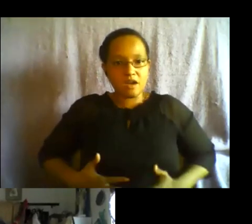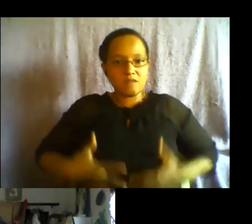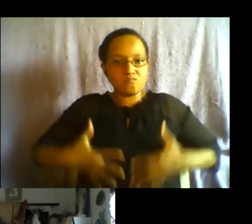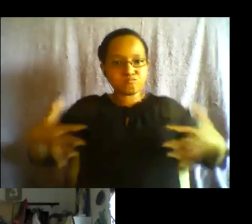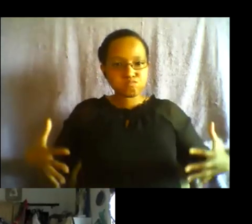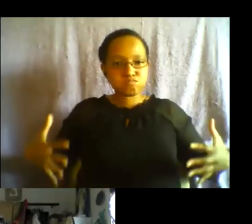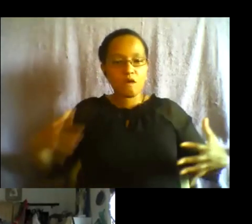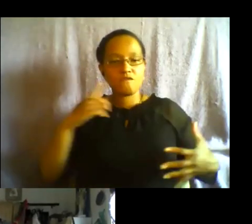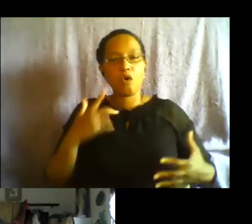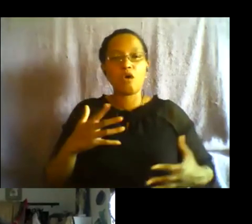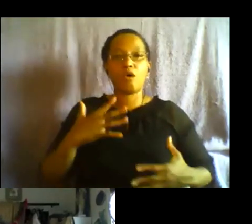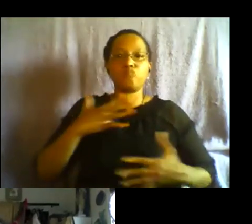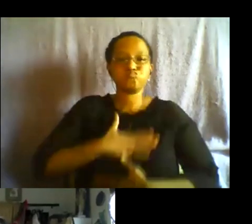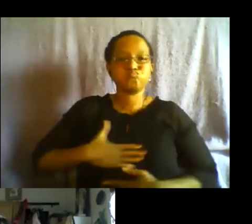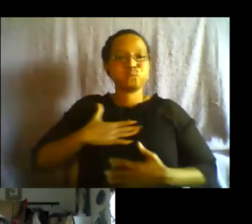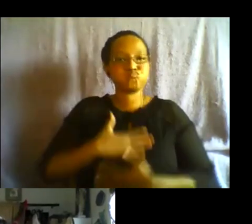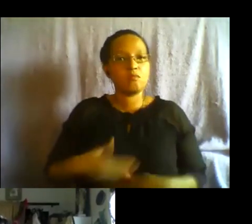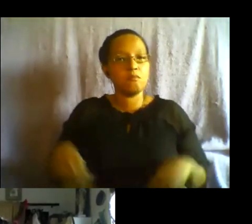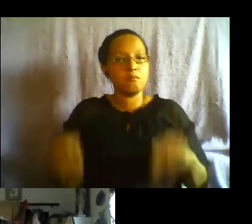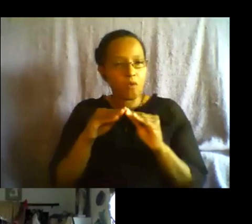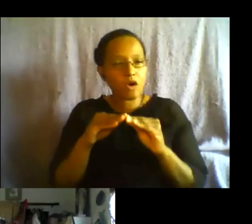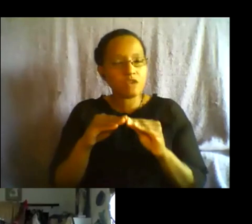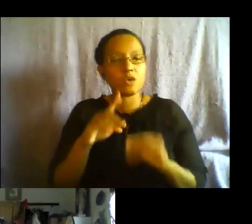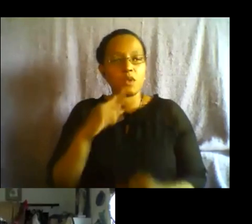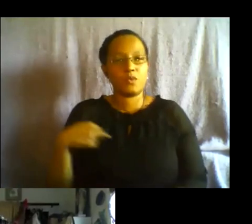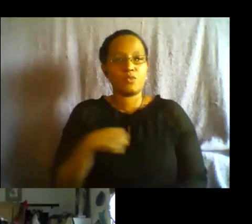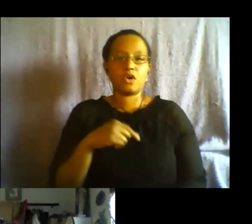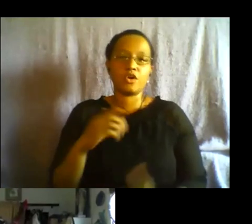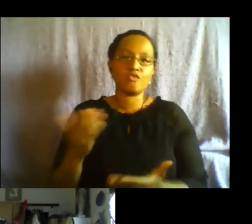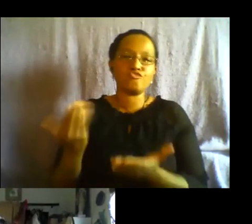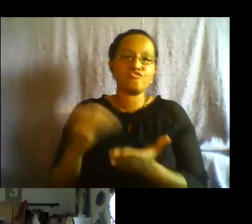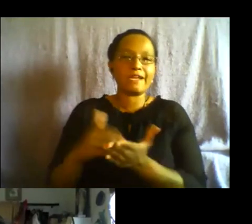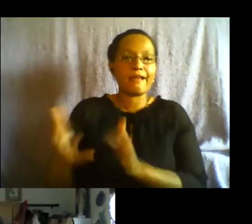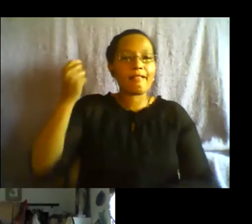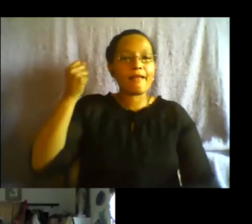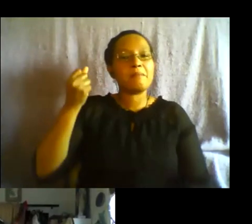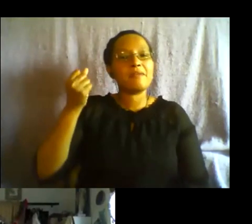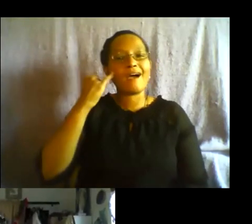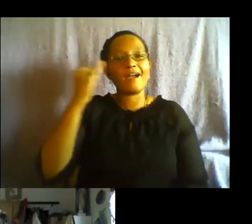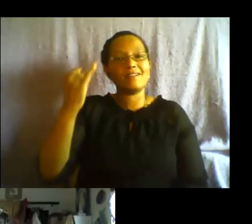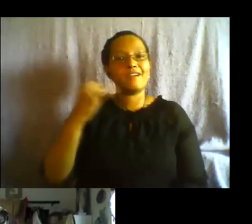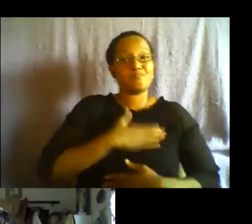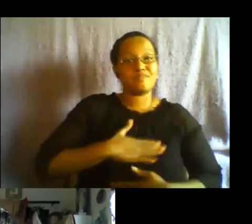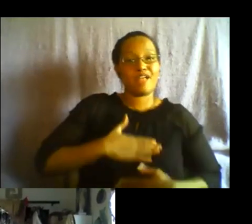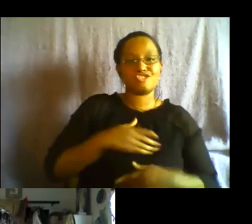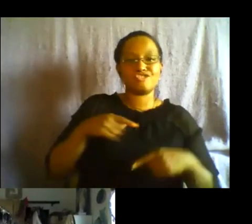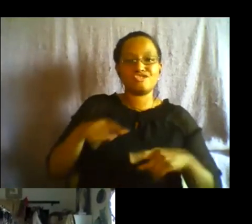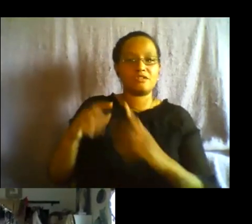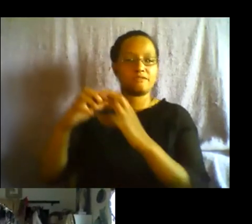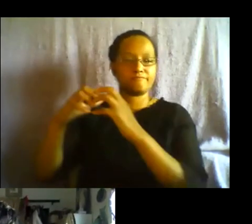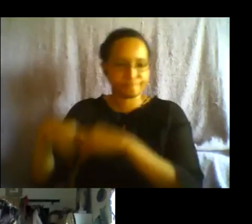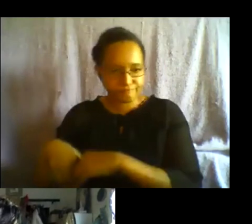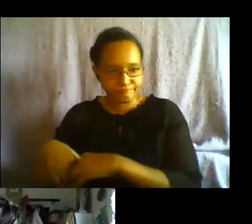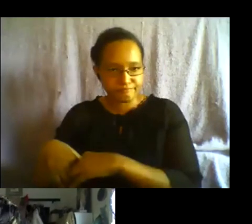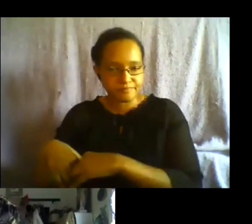both a reclamation it's a reclamation of pleasure in the midst of collapse absolutely yeah and you